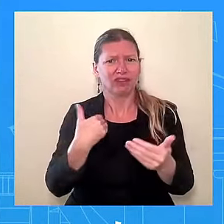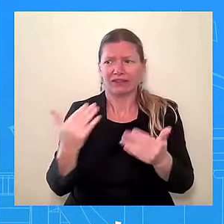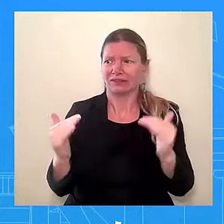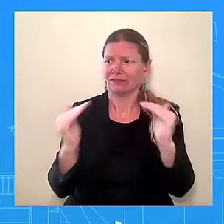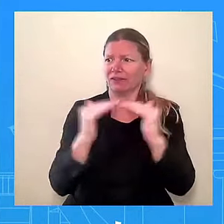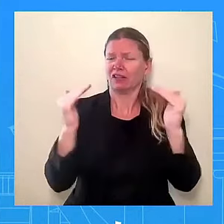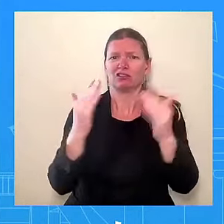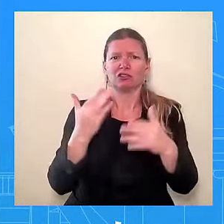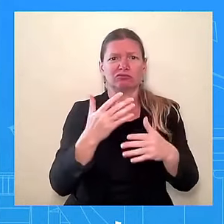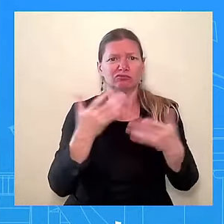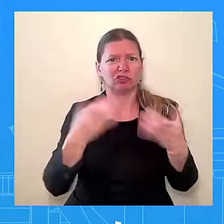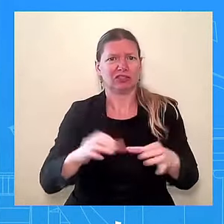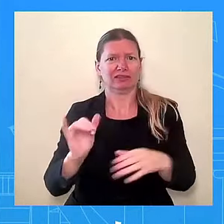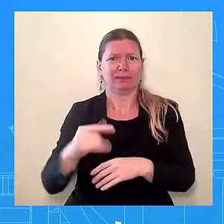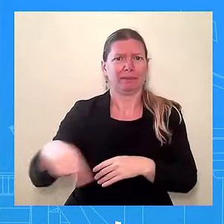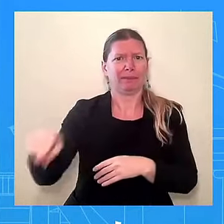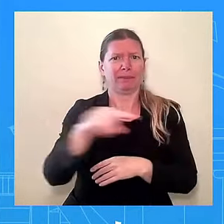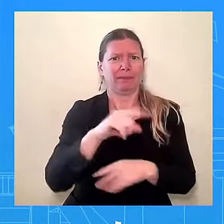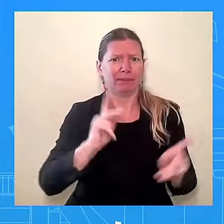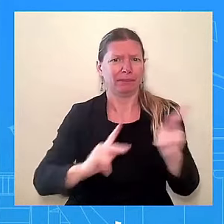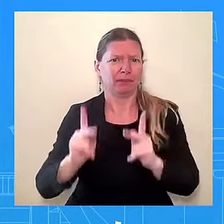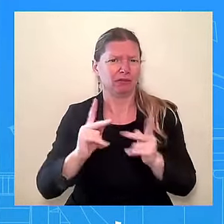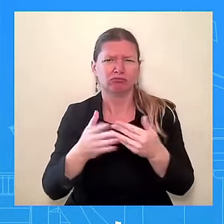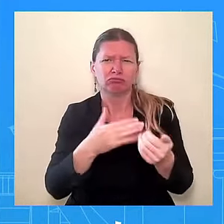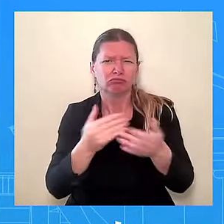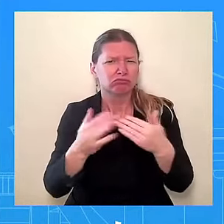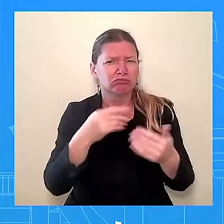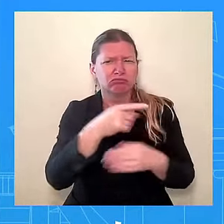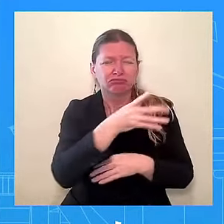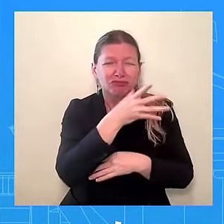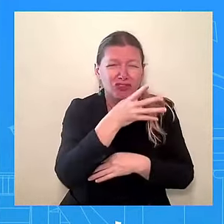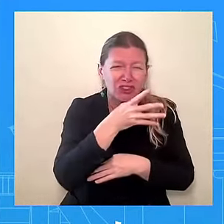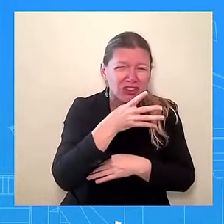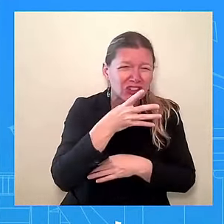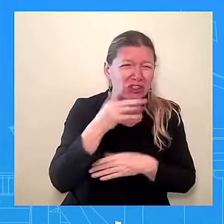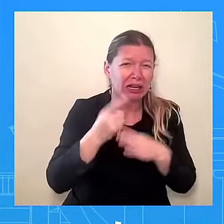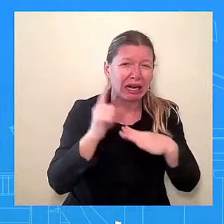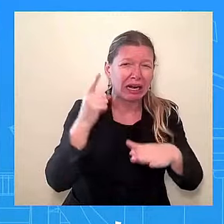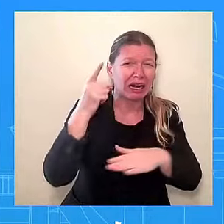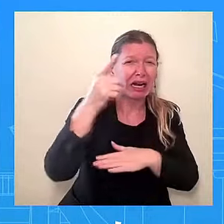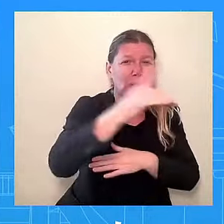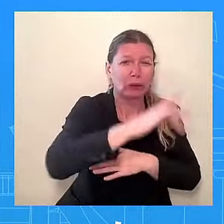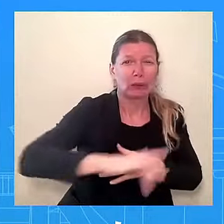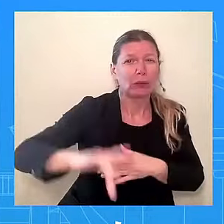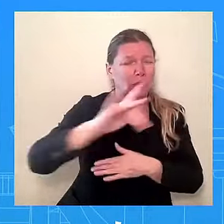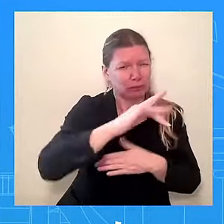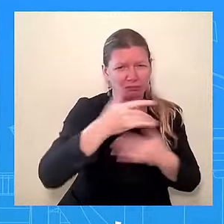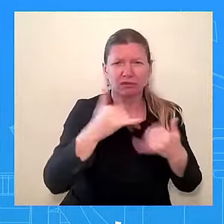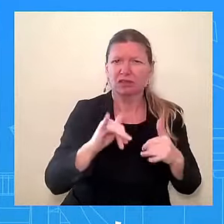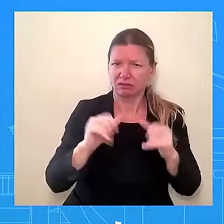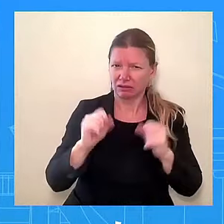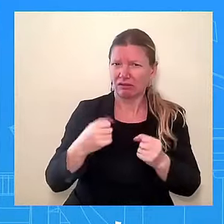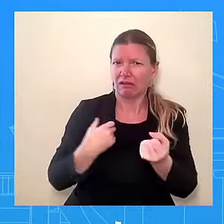We're truly working to live up to our moniker, the People's Department. With that, I'd glad to respond to questions of authority.